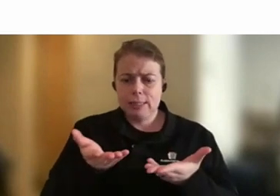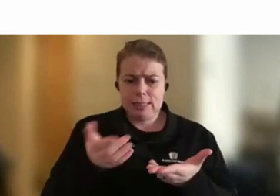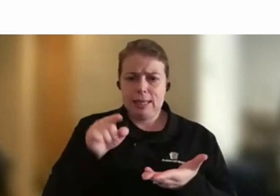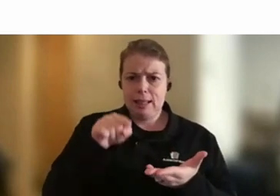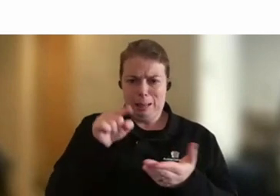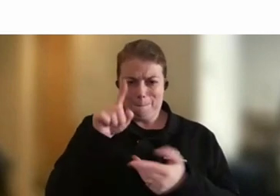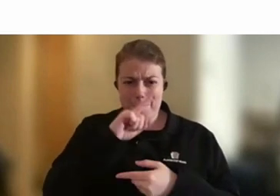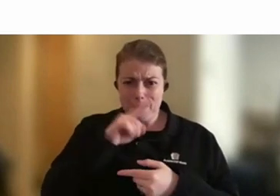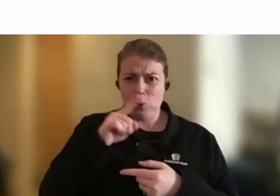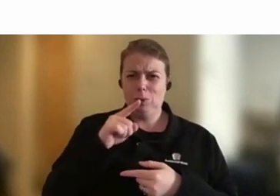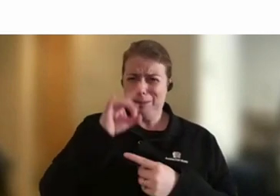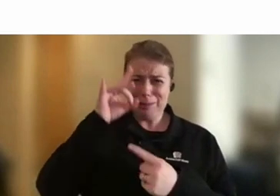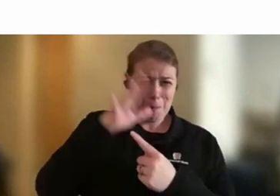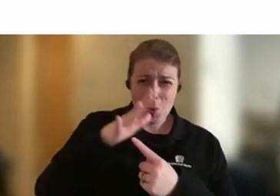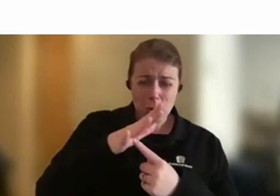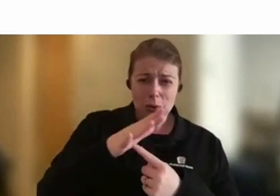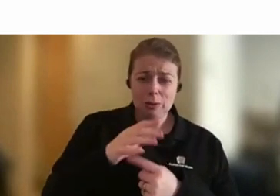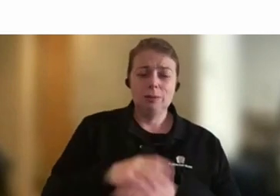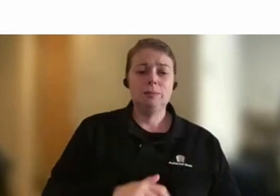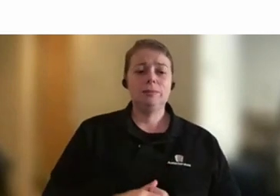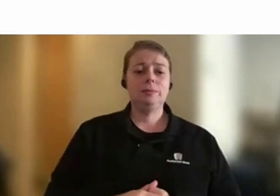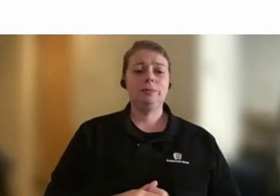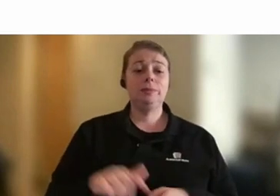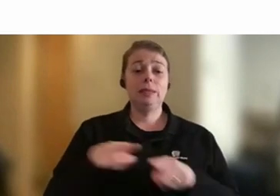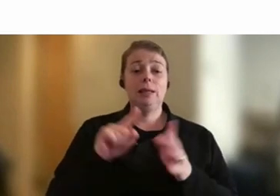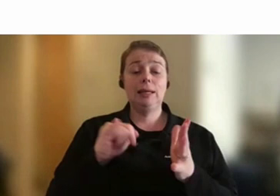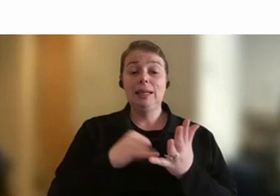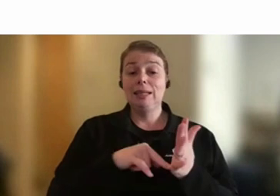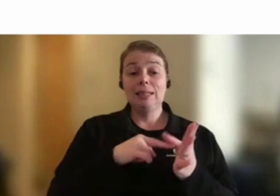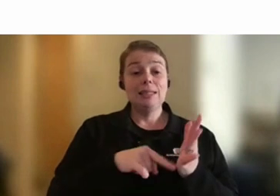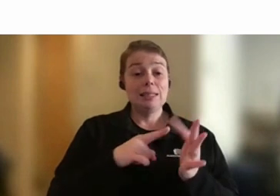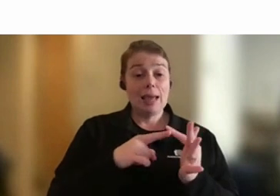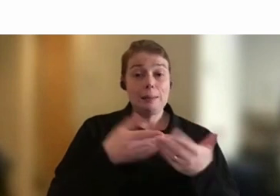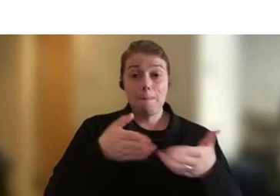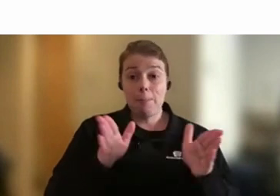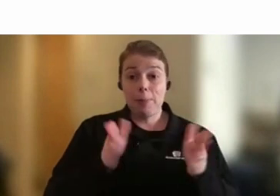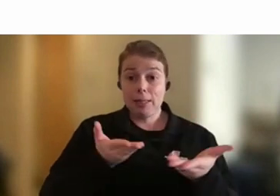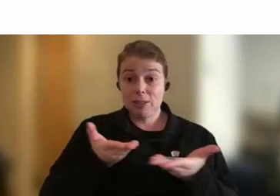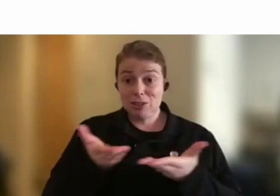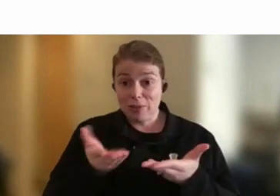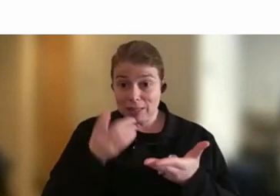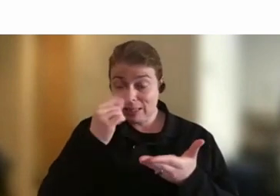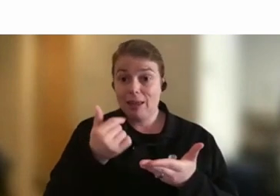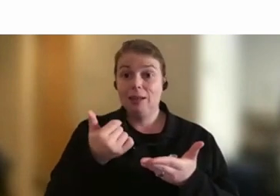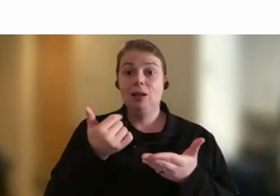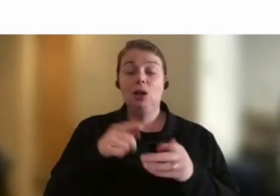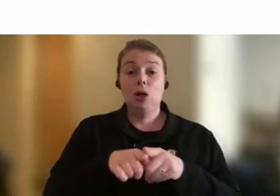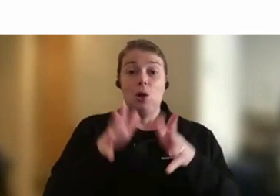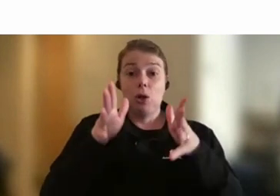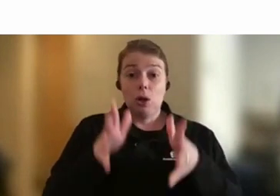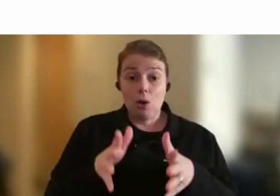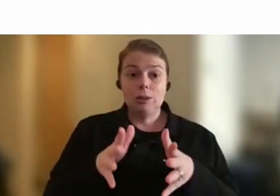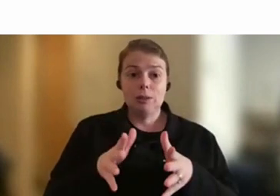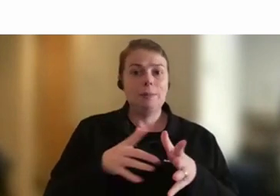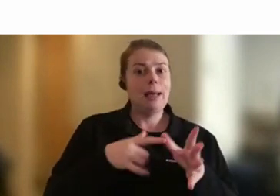like the state public services can learn a lot from the APS. I think the APS can learn a lot about how you do break down silos and